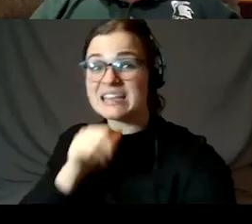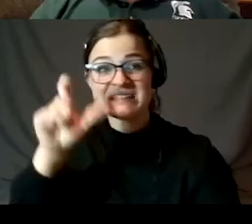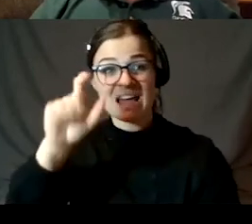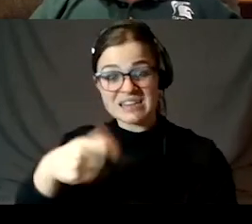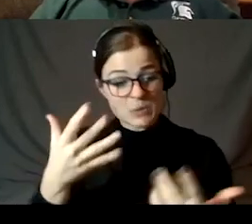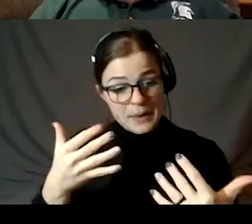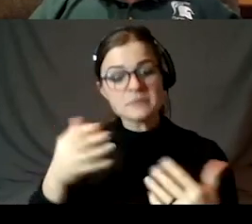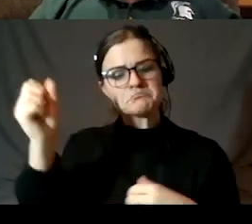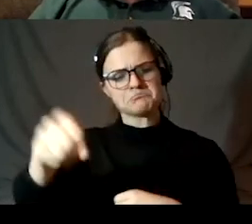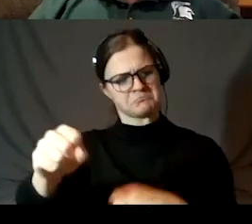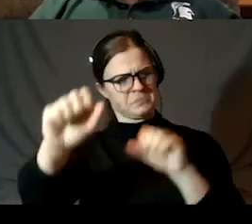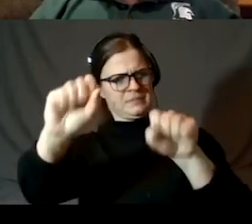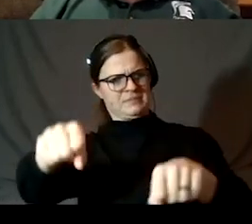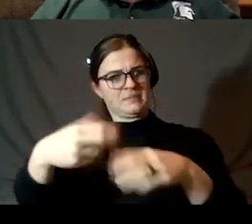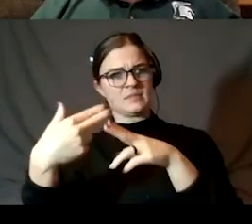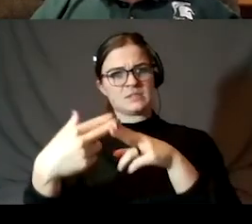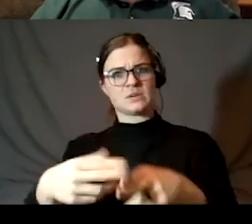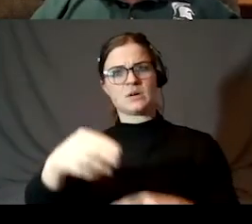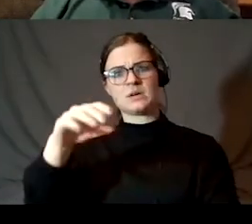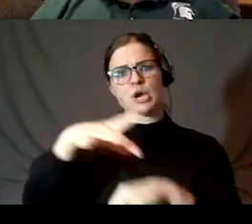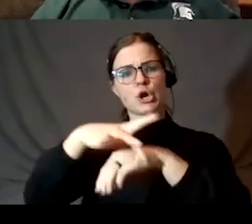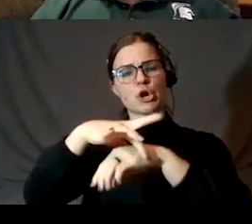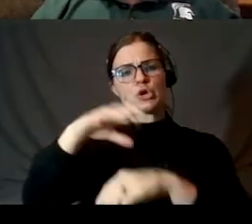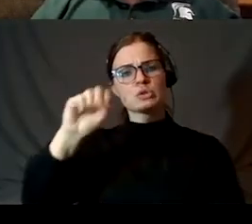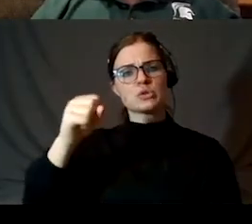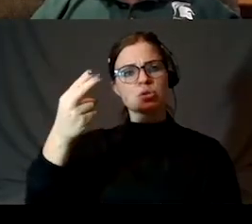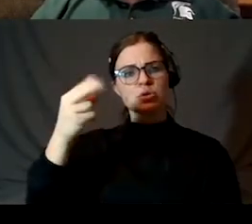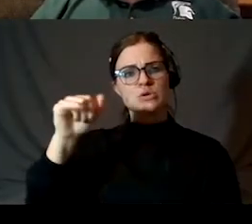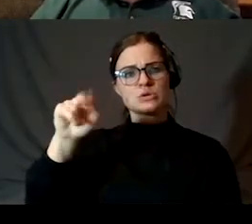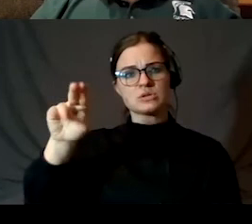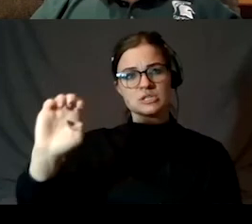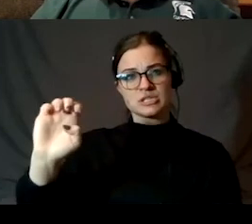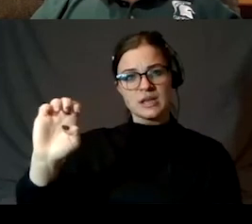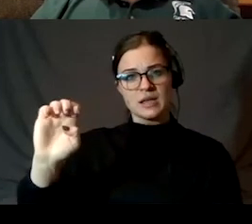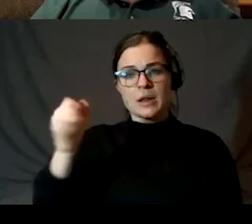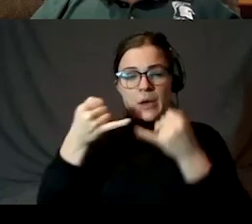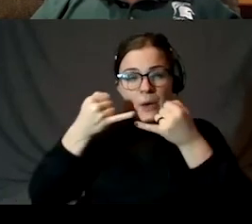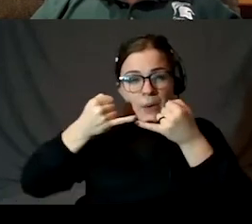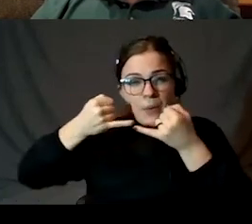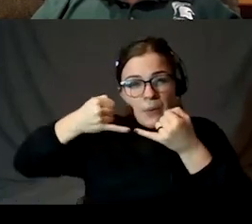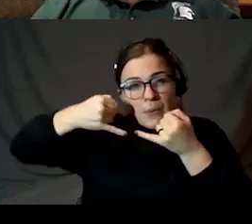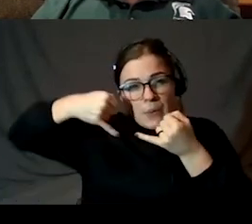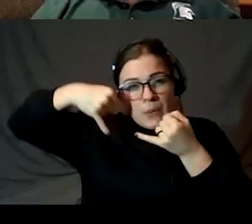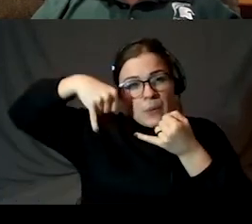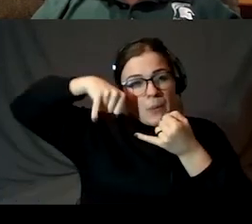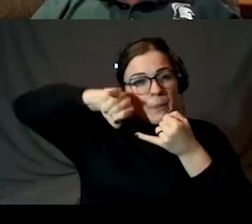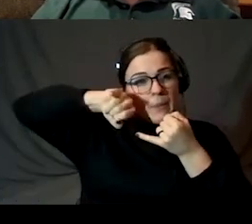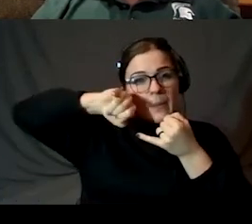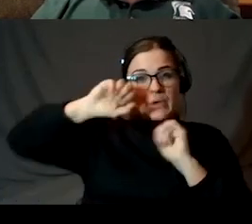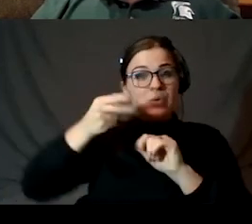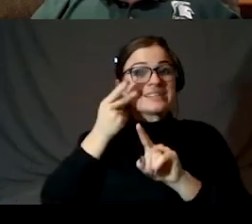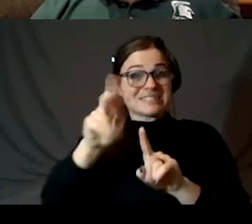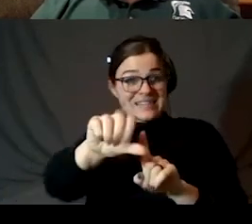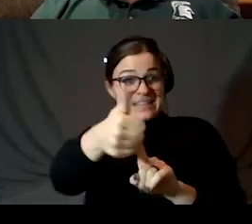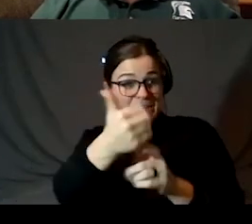Yes, we can. And it's called Earthshine. On a very thin crescent, you can see the rest of the face of the